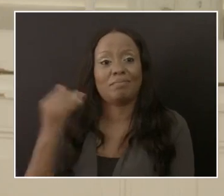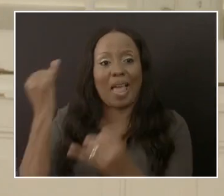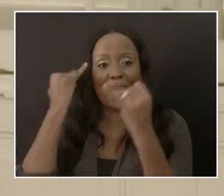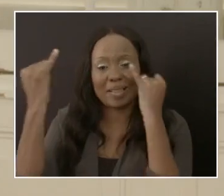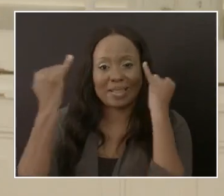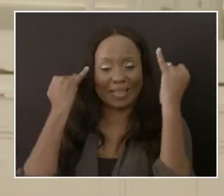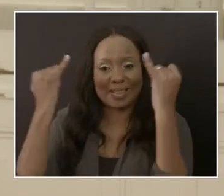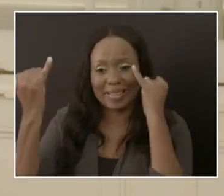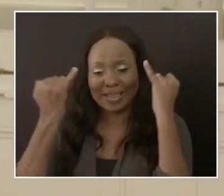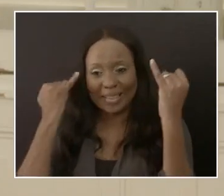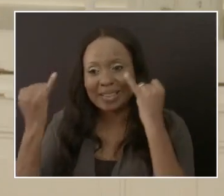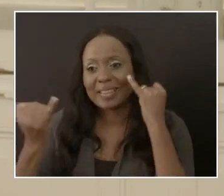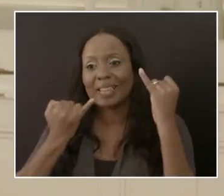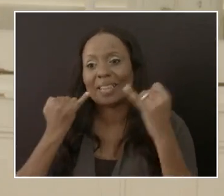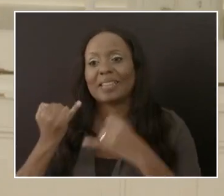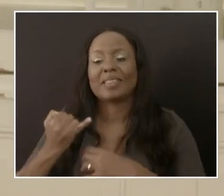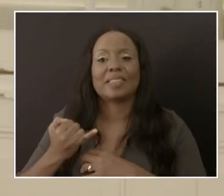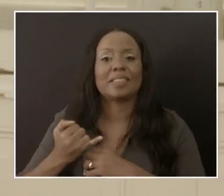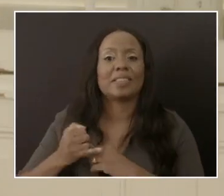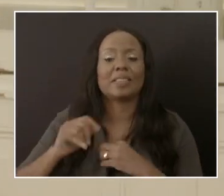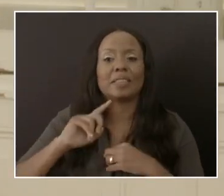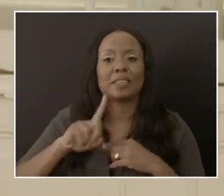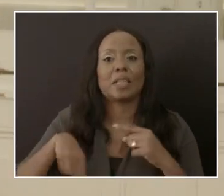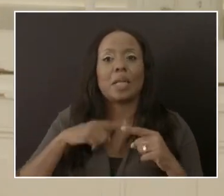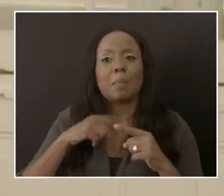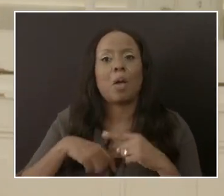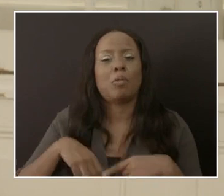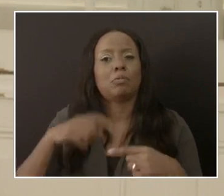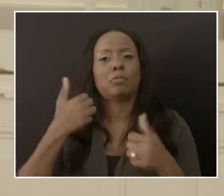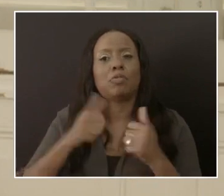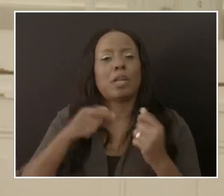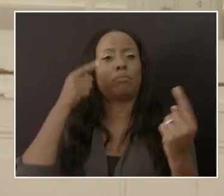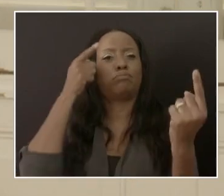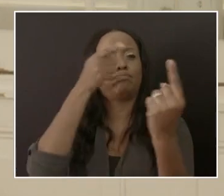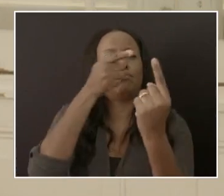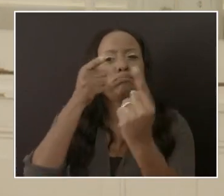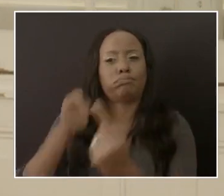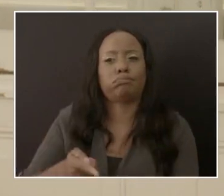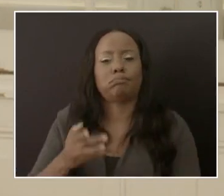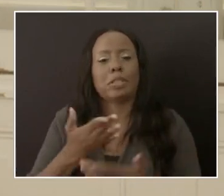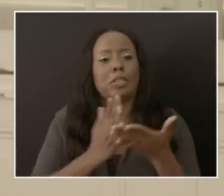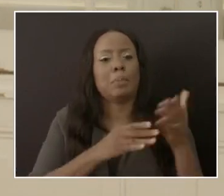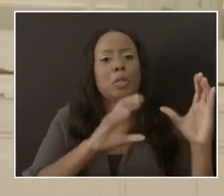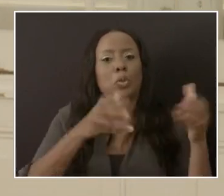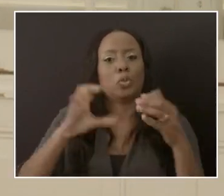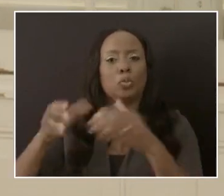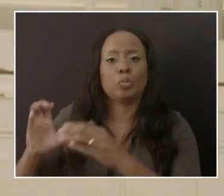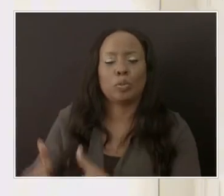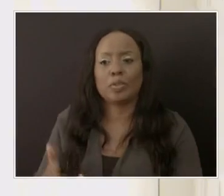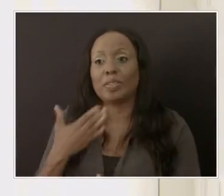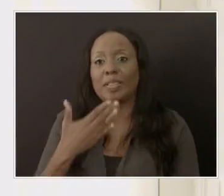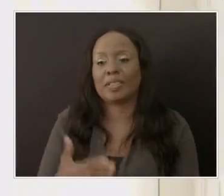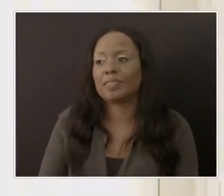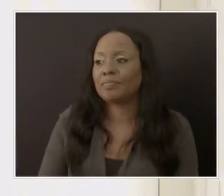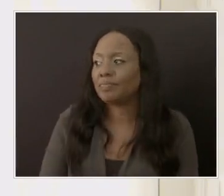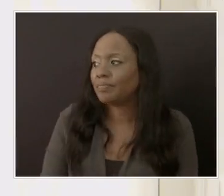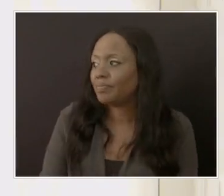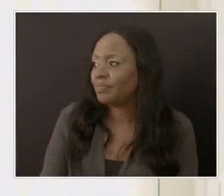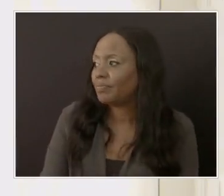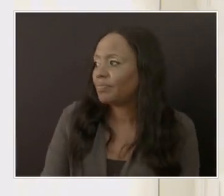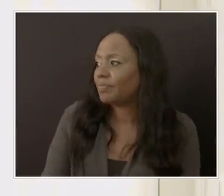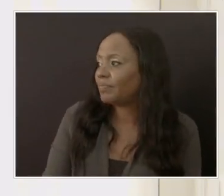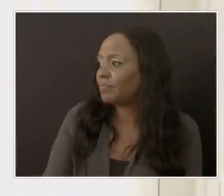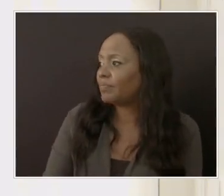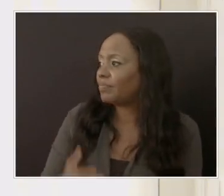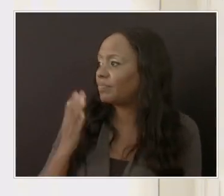targeted groups so that we can get the message across. Thank you. Thank you. And Dr.